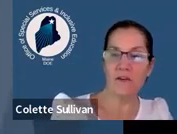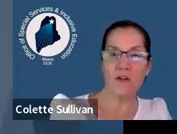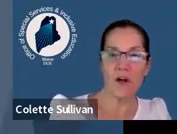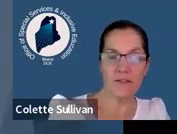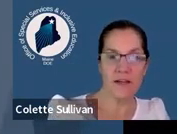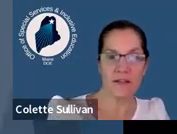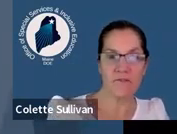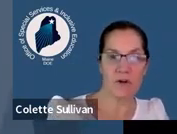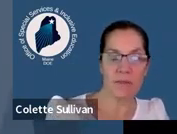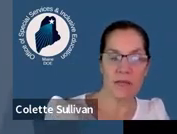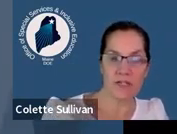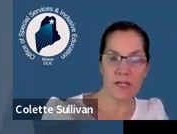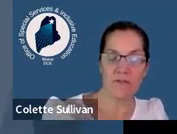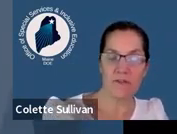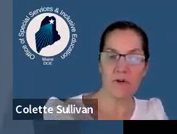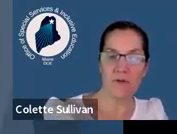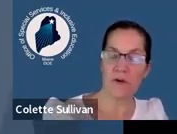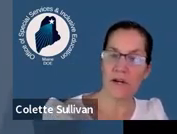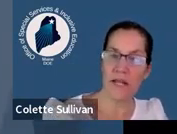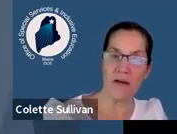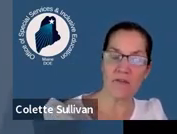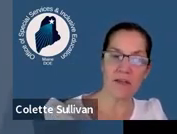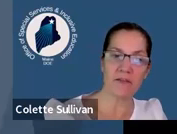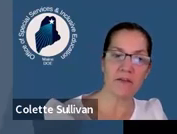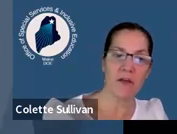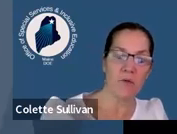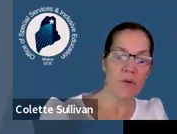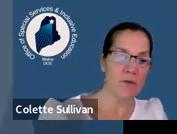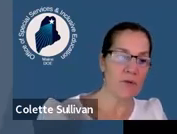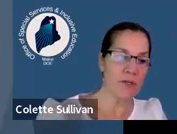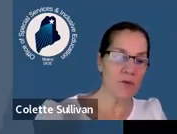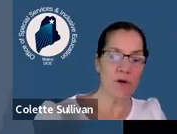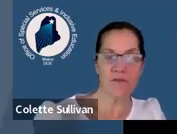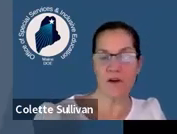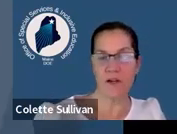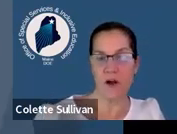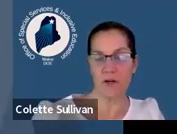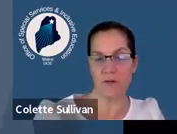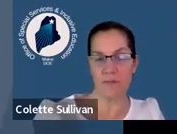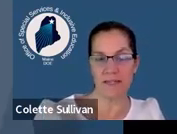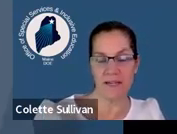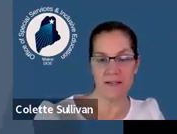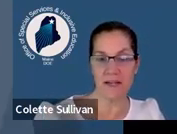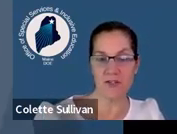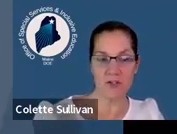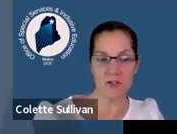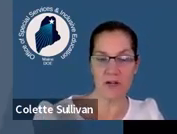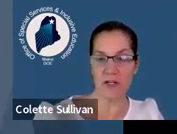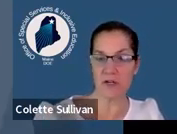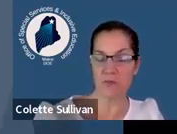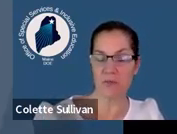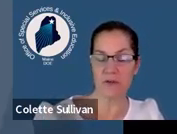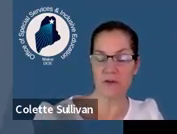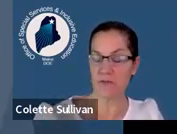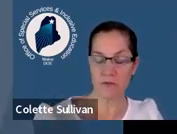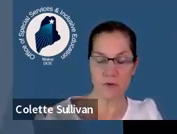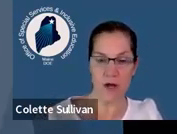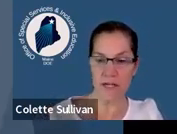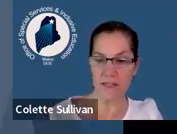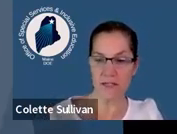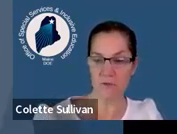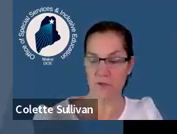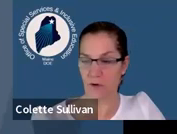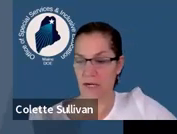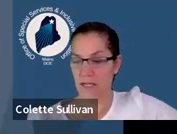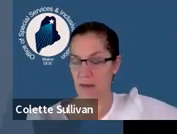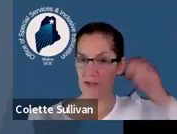This is our contact information. If you don't already have it, we really work very hard to maintain a tight turnaround in terms of if you